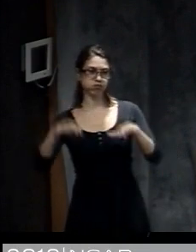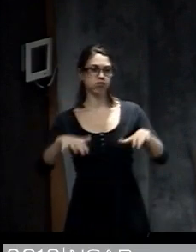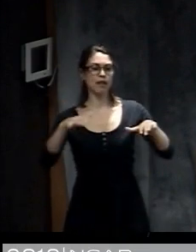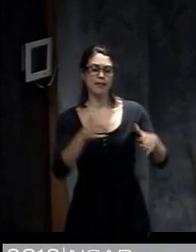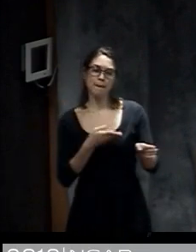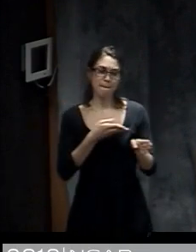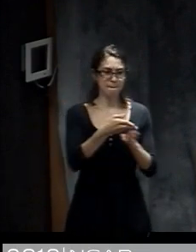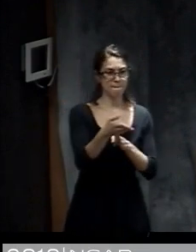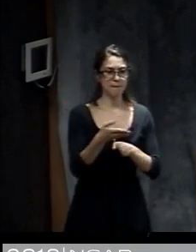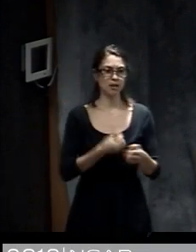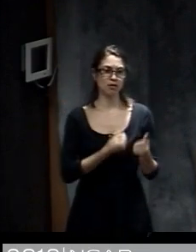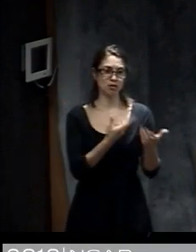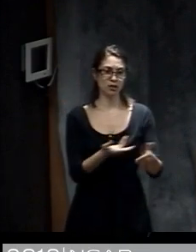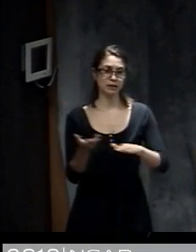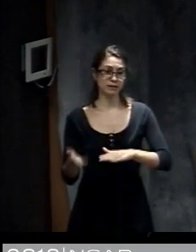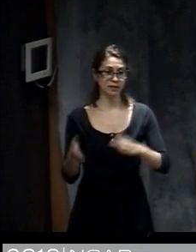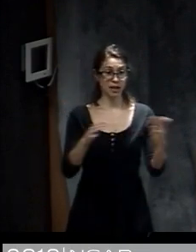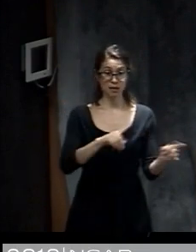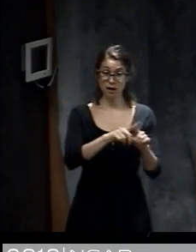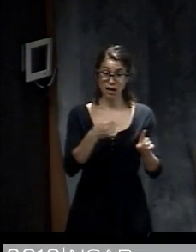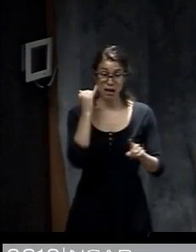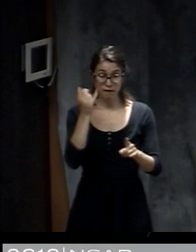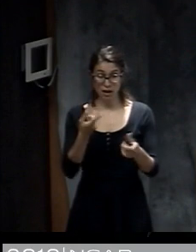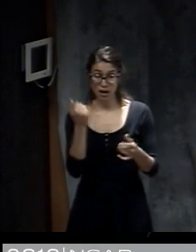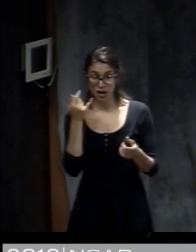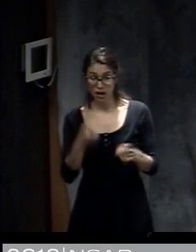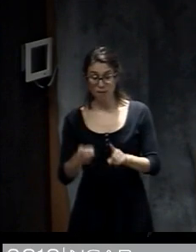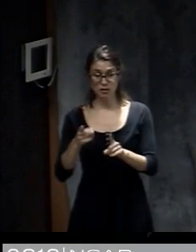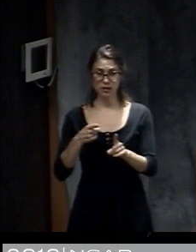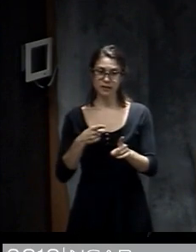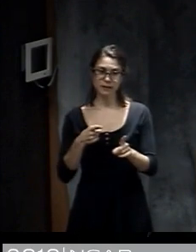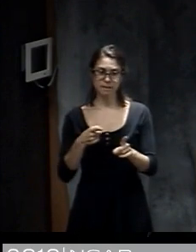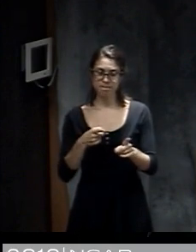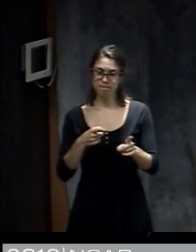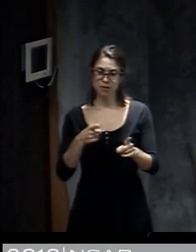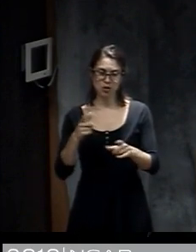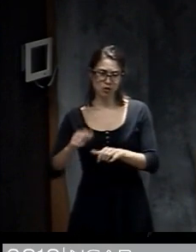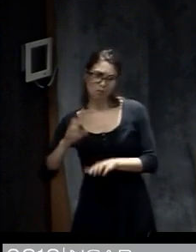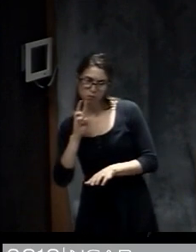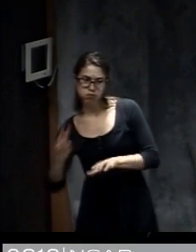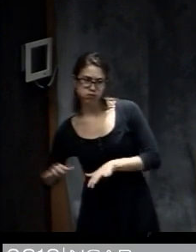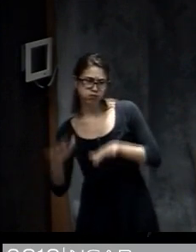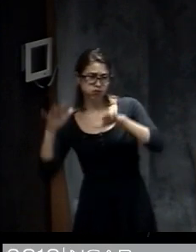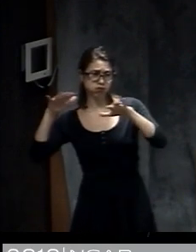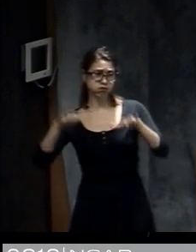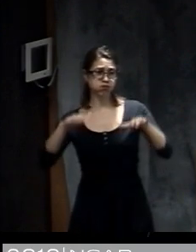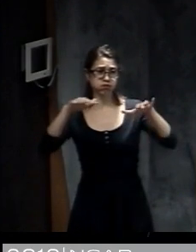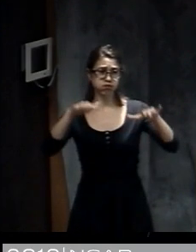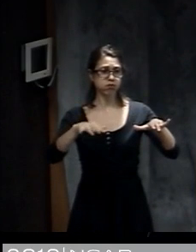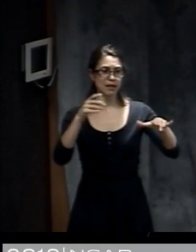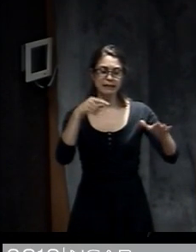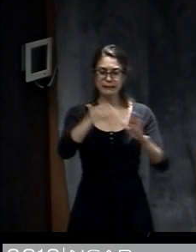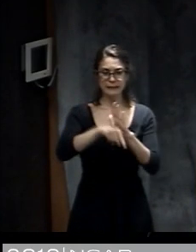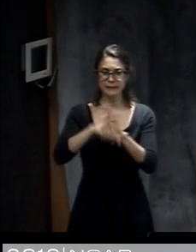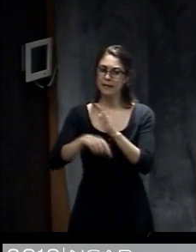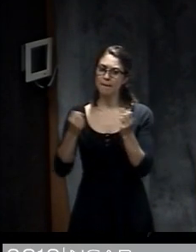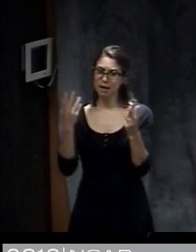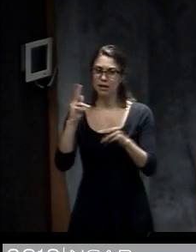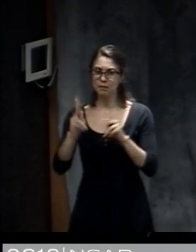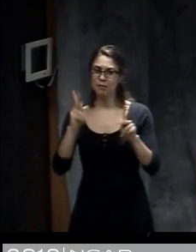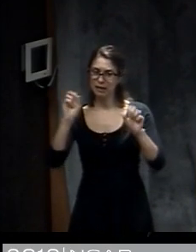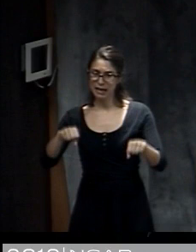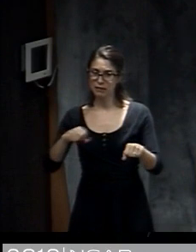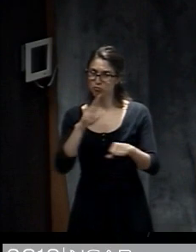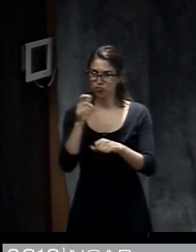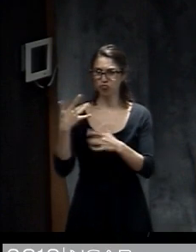that cause a lot of deaths in storm surge. But when there is a big storm surge, it can kill a number of people. And then people have also